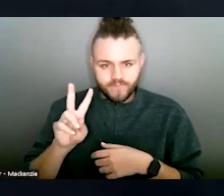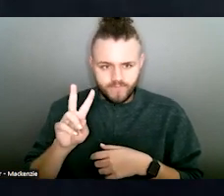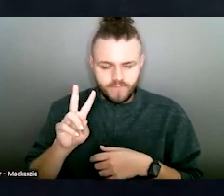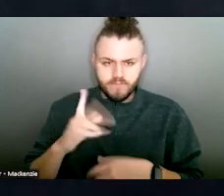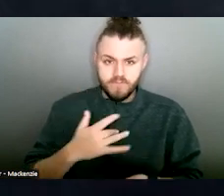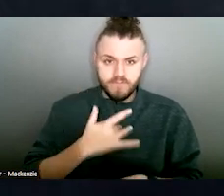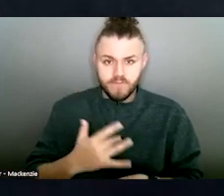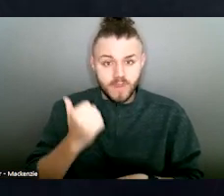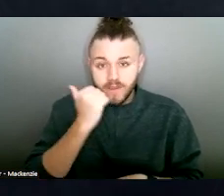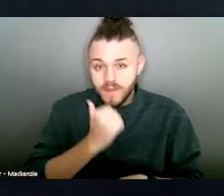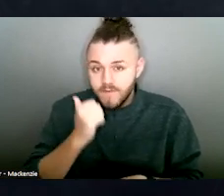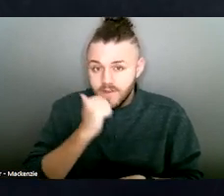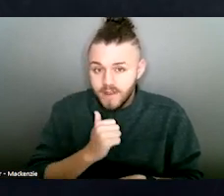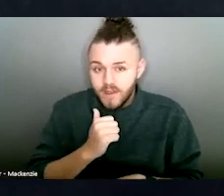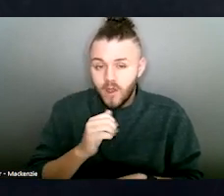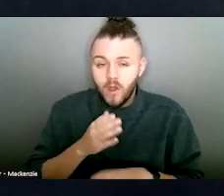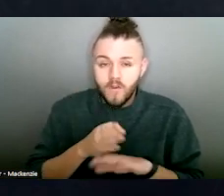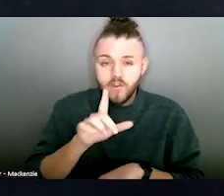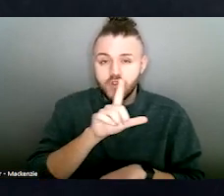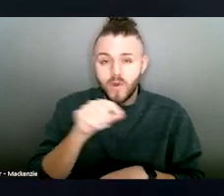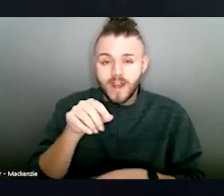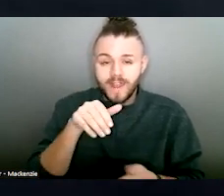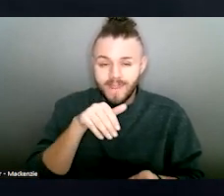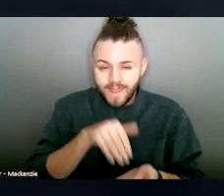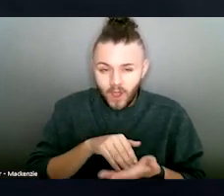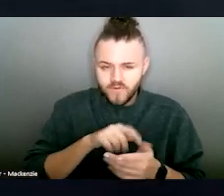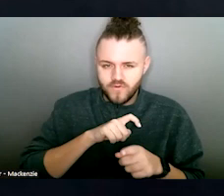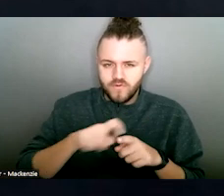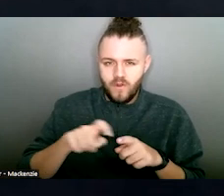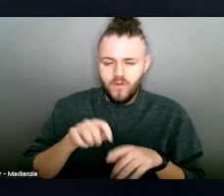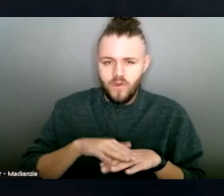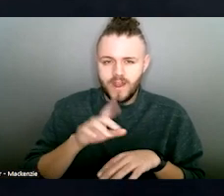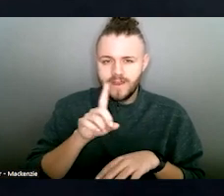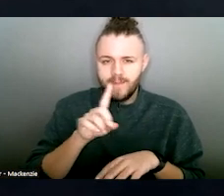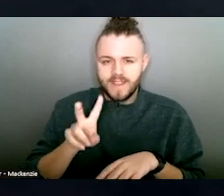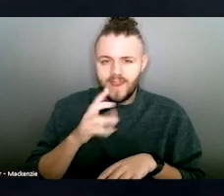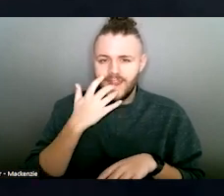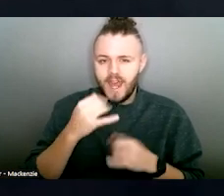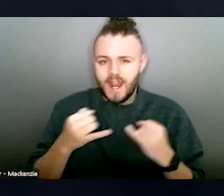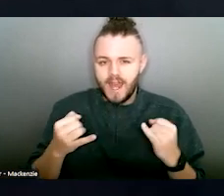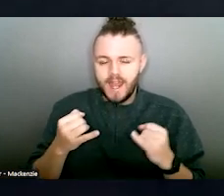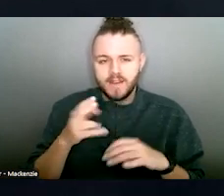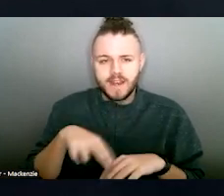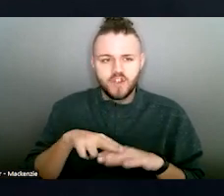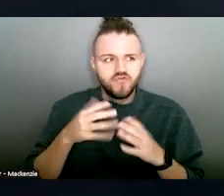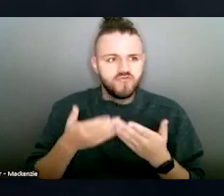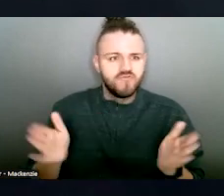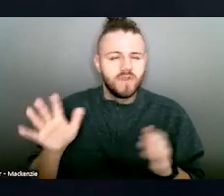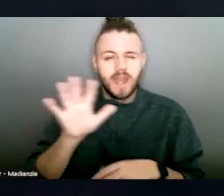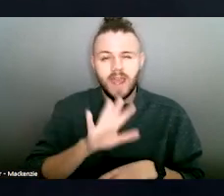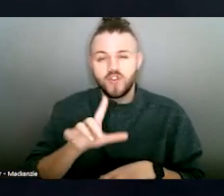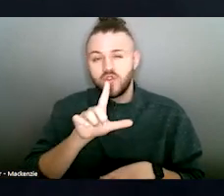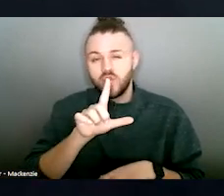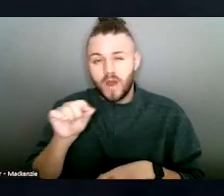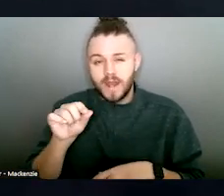day, there are more than 20,000 calls placed through domestic violence hotlines nationwide, and on average, 20 people, both